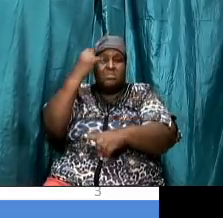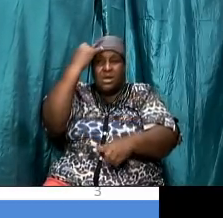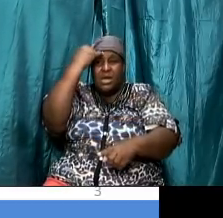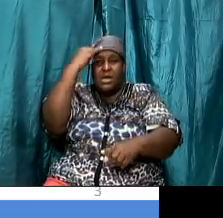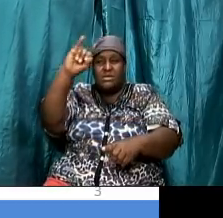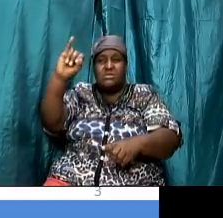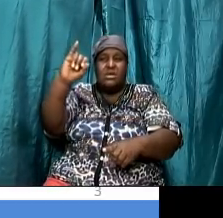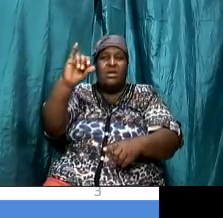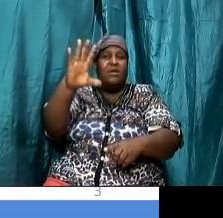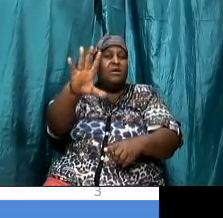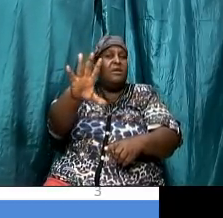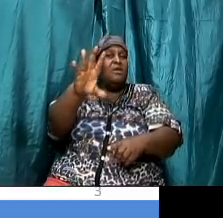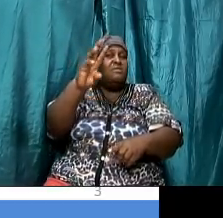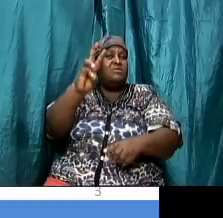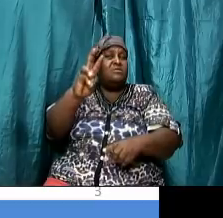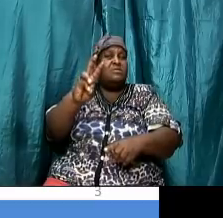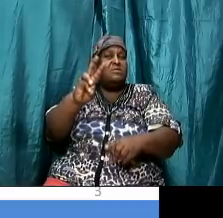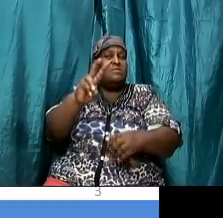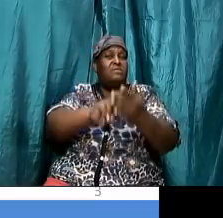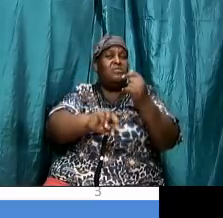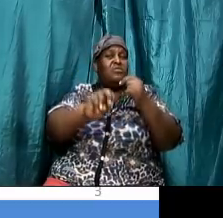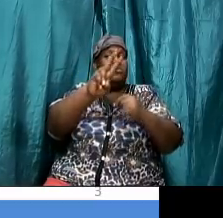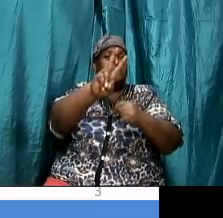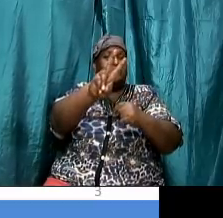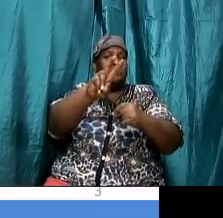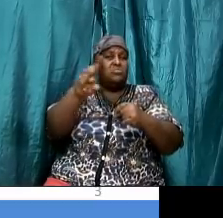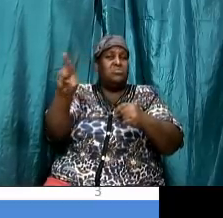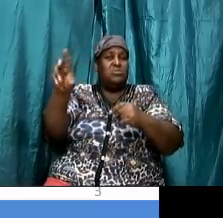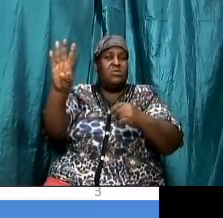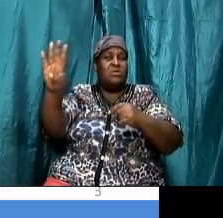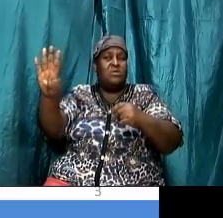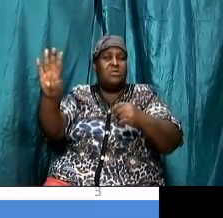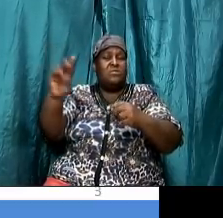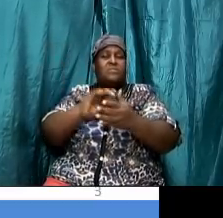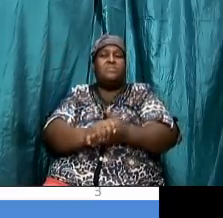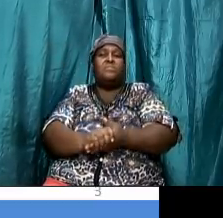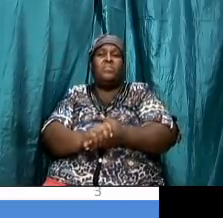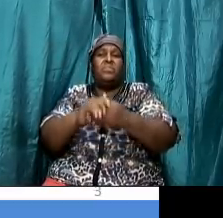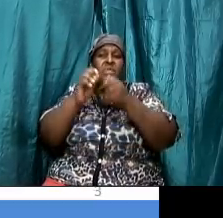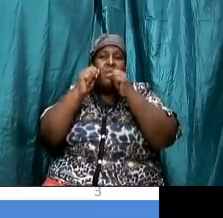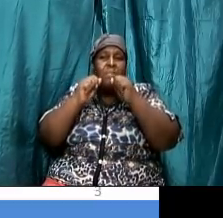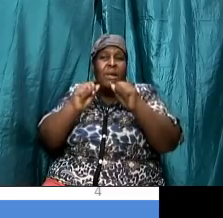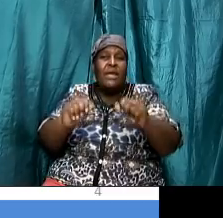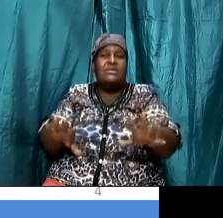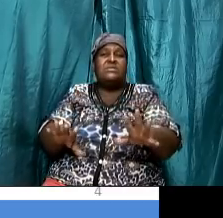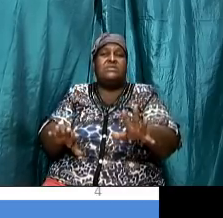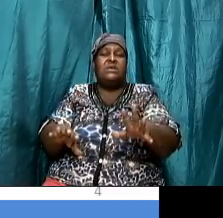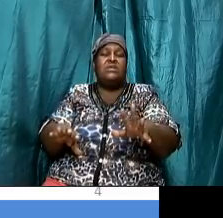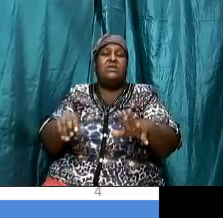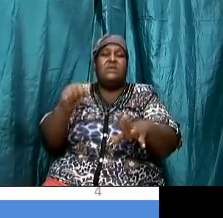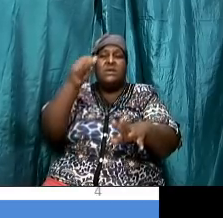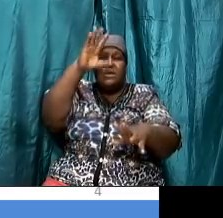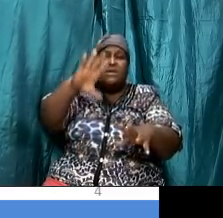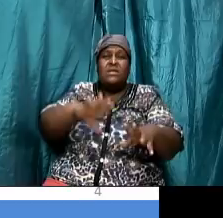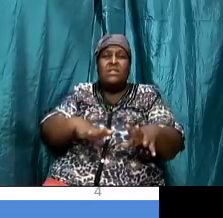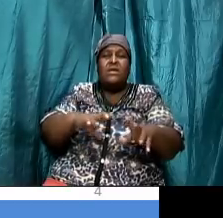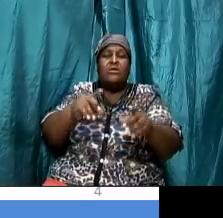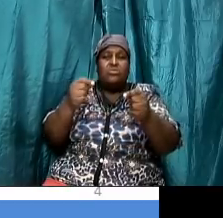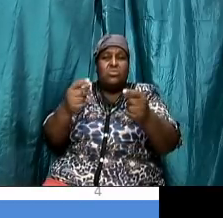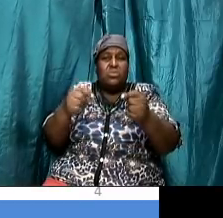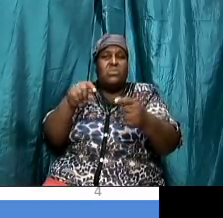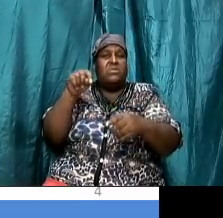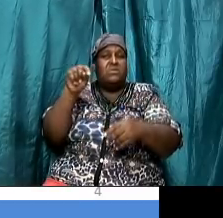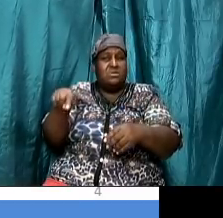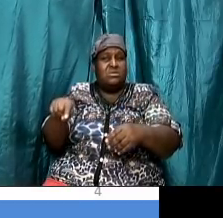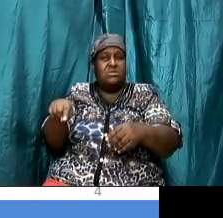to 4 says it says blessed is the man that doeth this